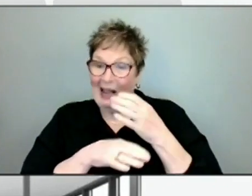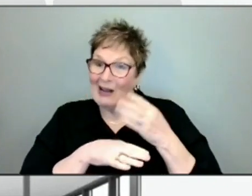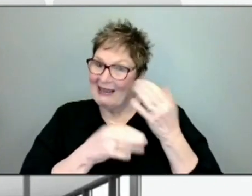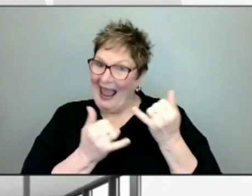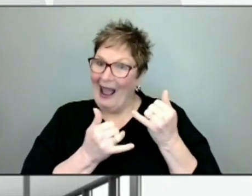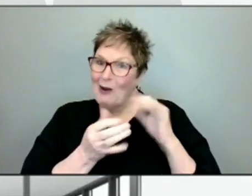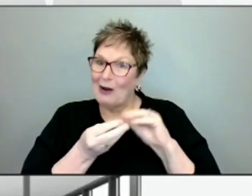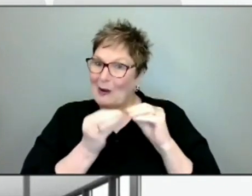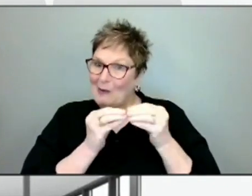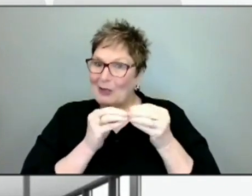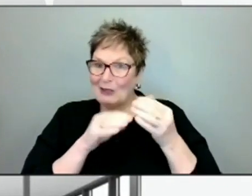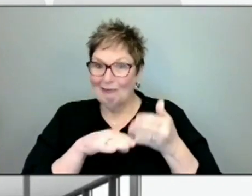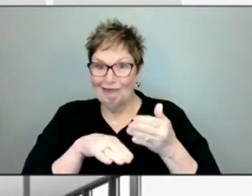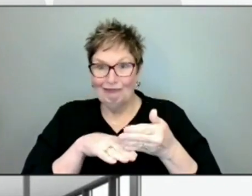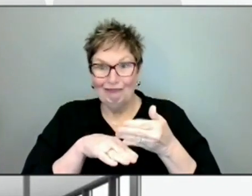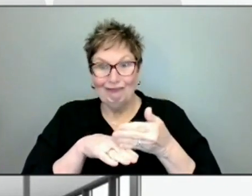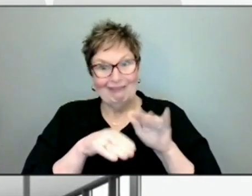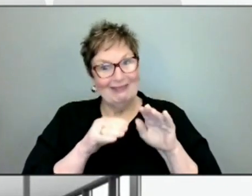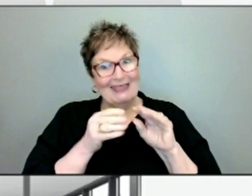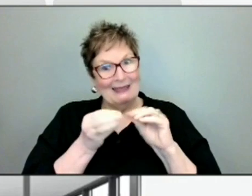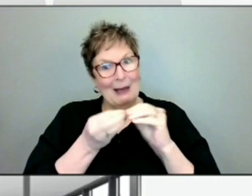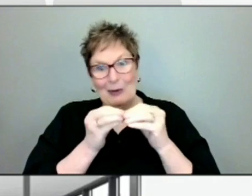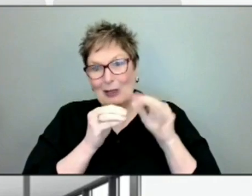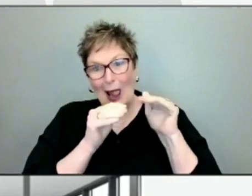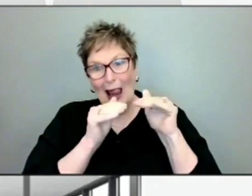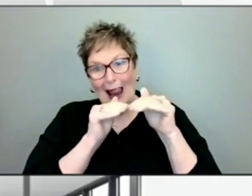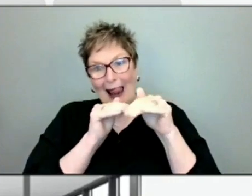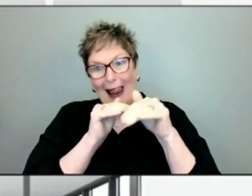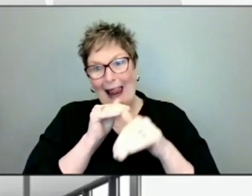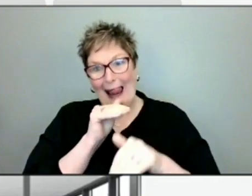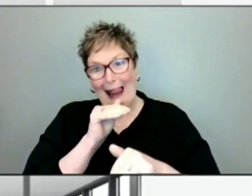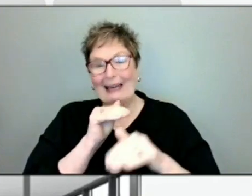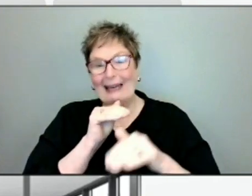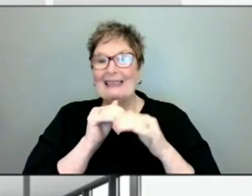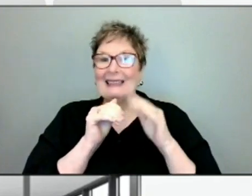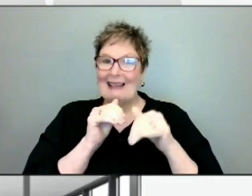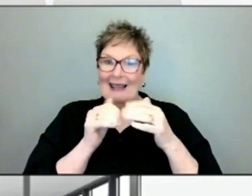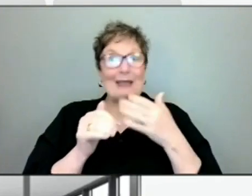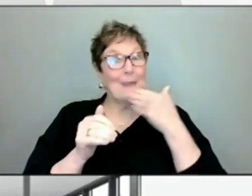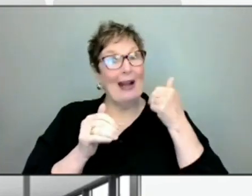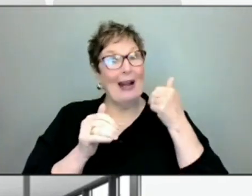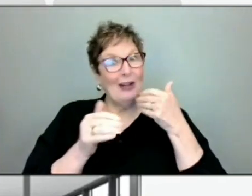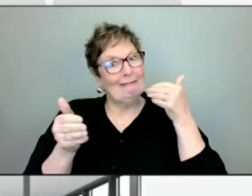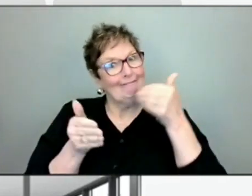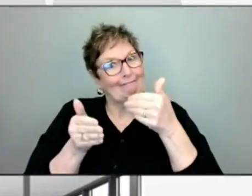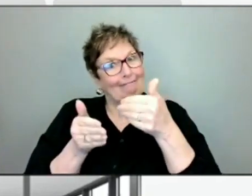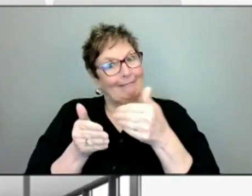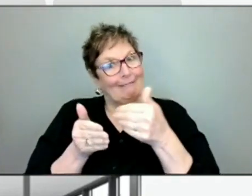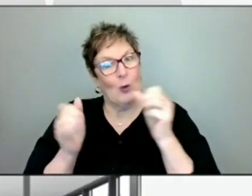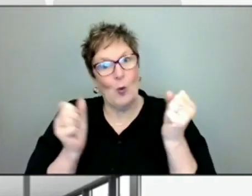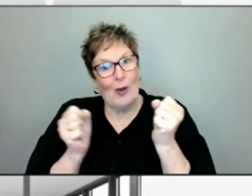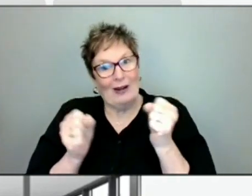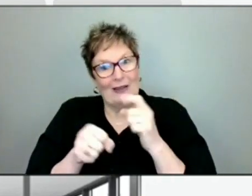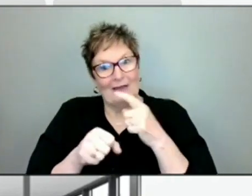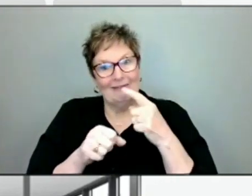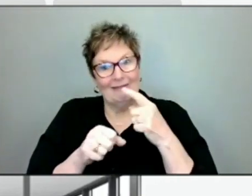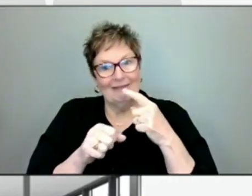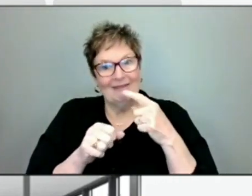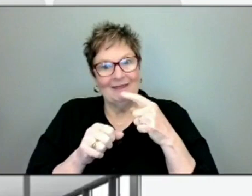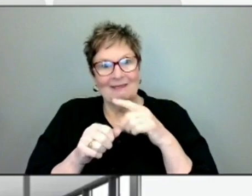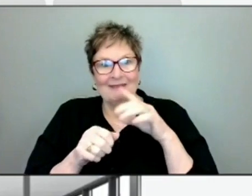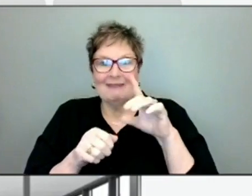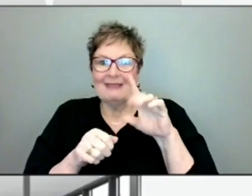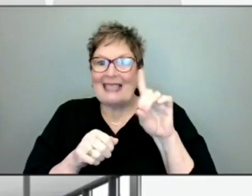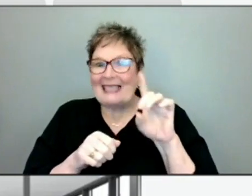our numbers, which is great news as we move into the winter months when we know there's a